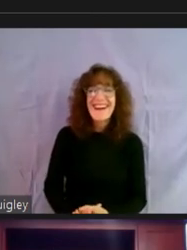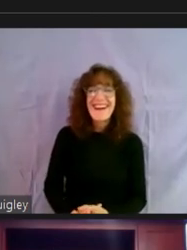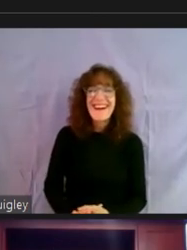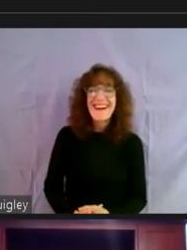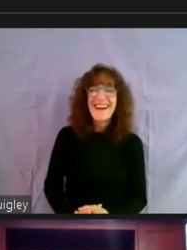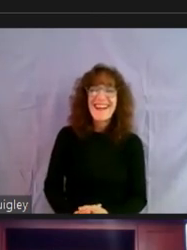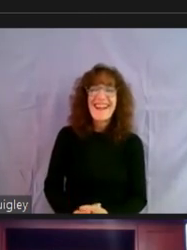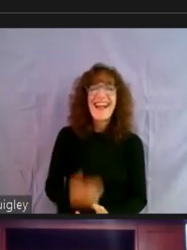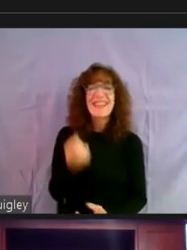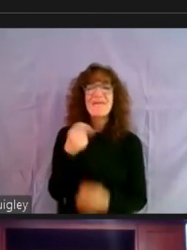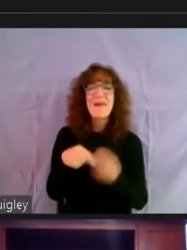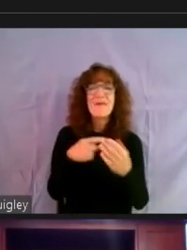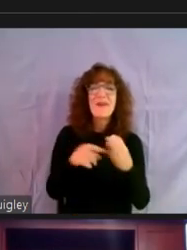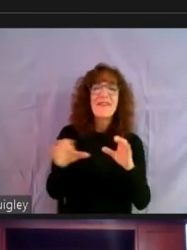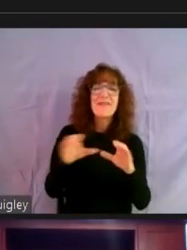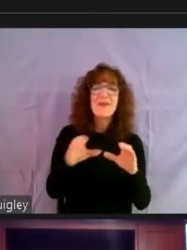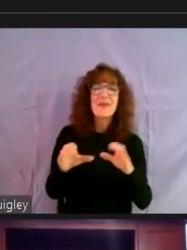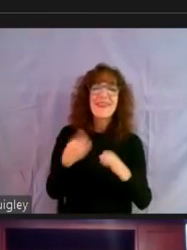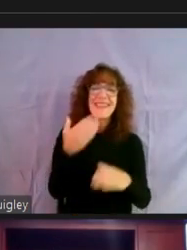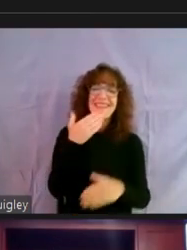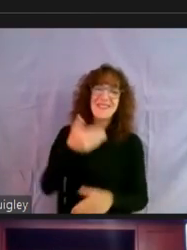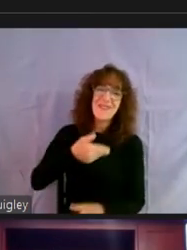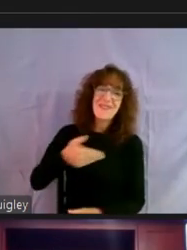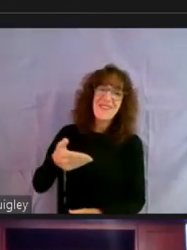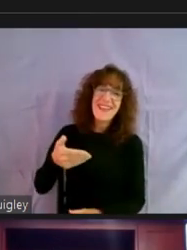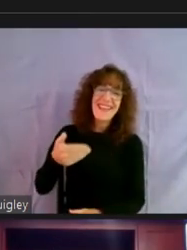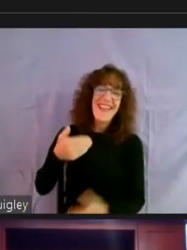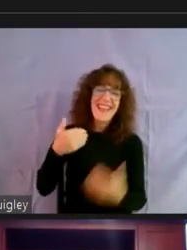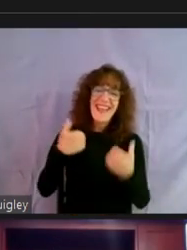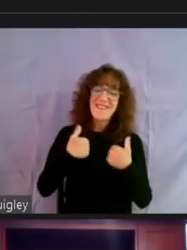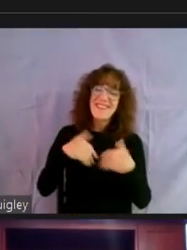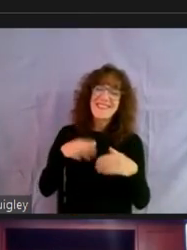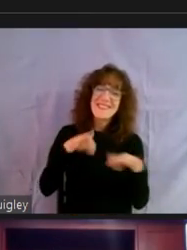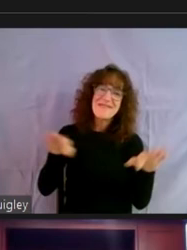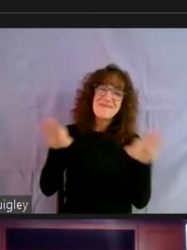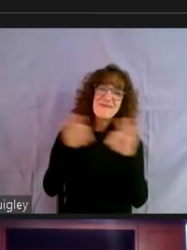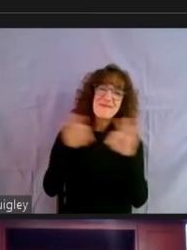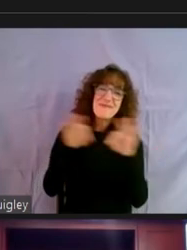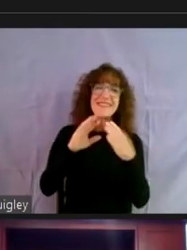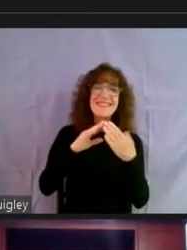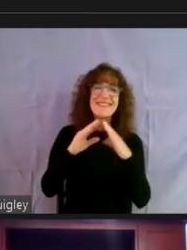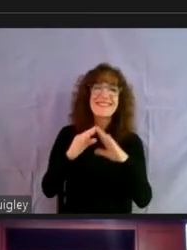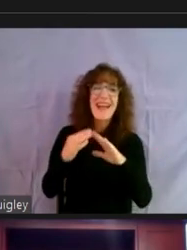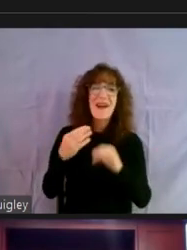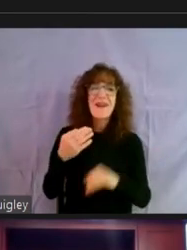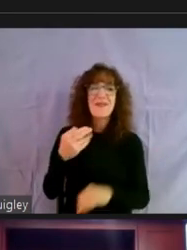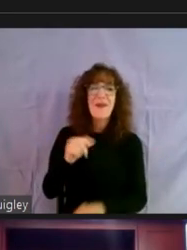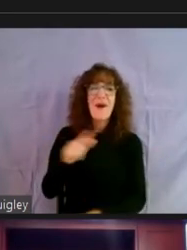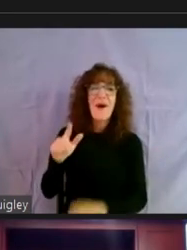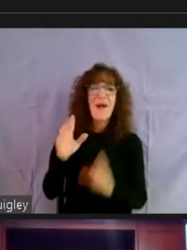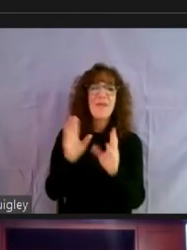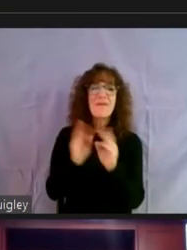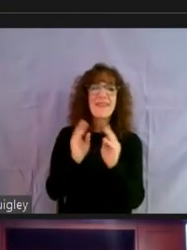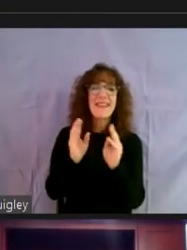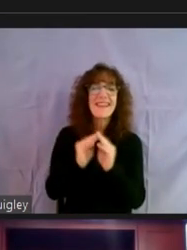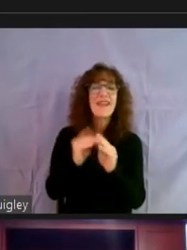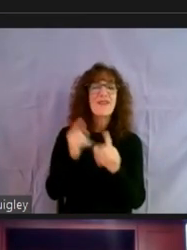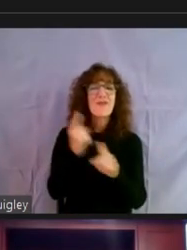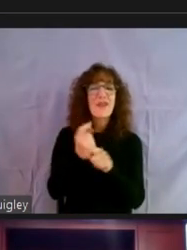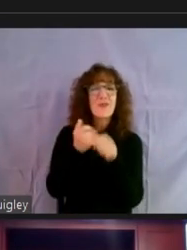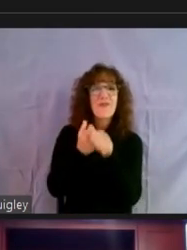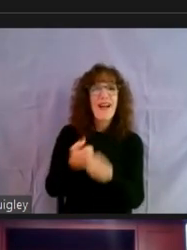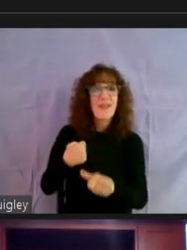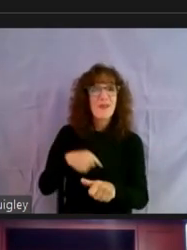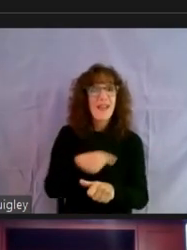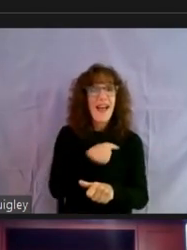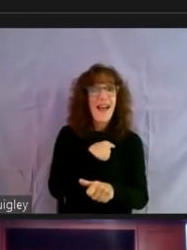what I'm doing. Hi, Stuart, and thanks for having this important, important town hall. Um, you're right. You followed us, but you came